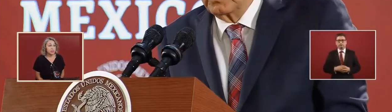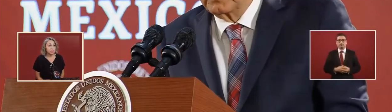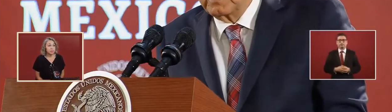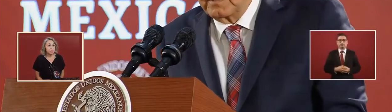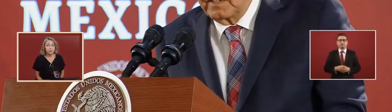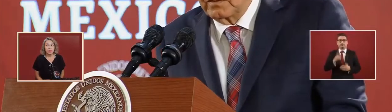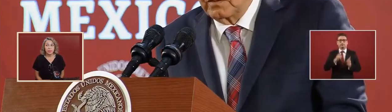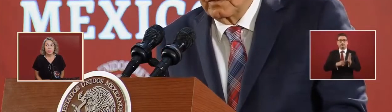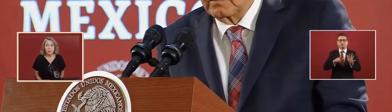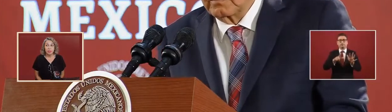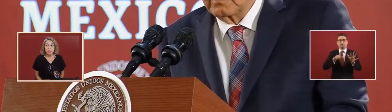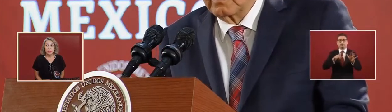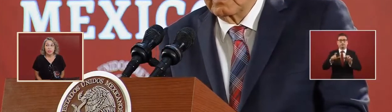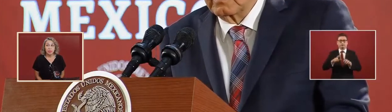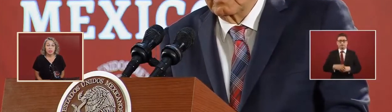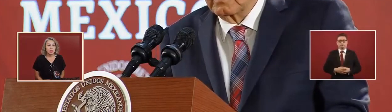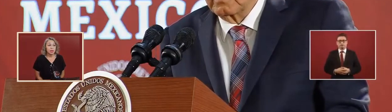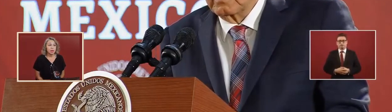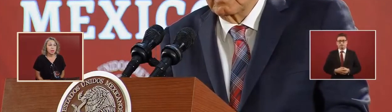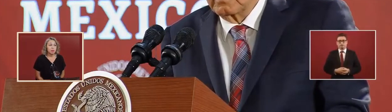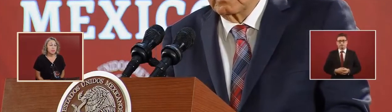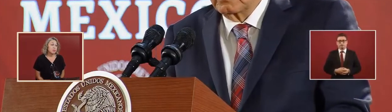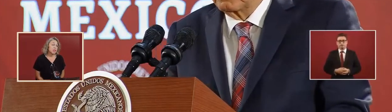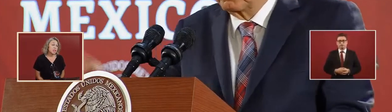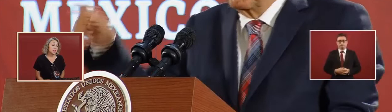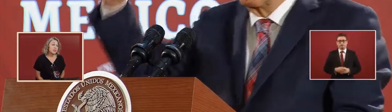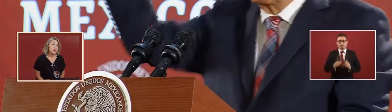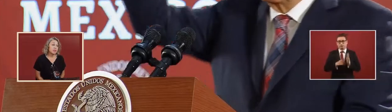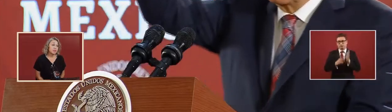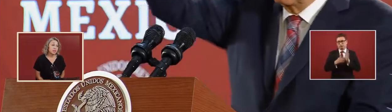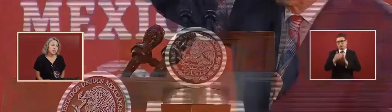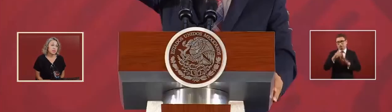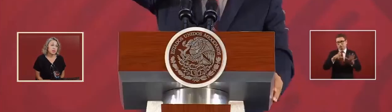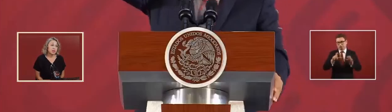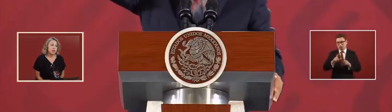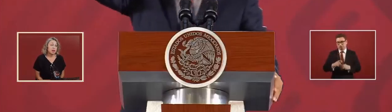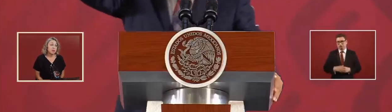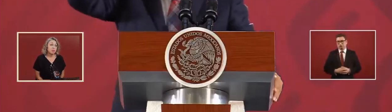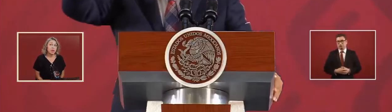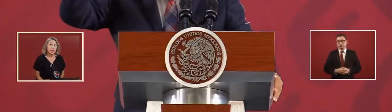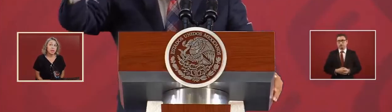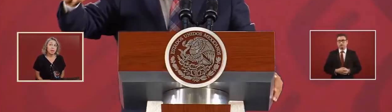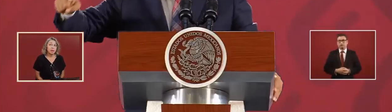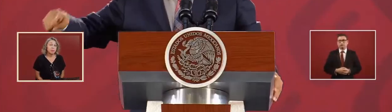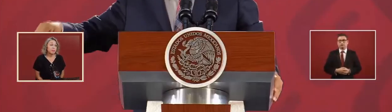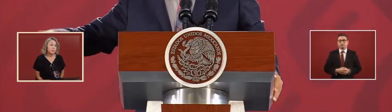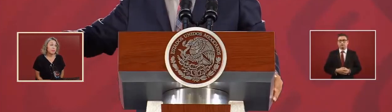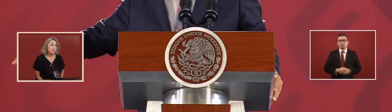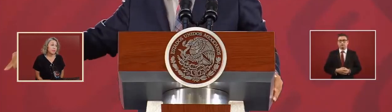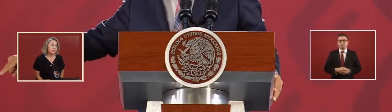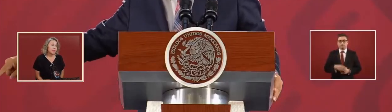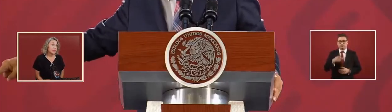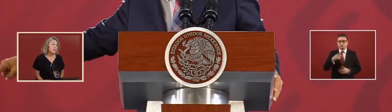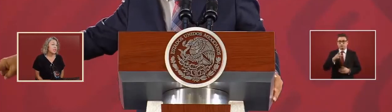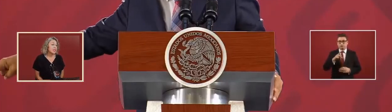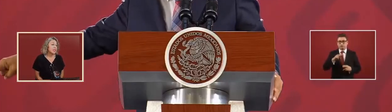was a million seven hundred dollars but the the tendency was downward